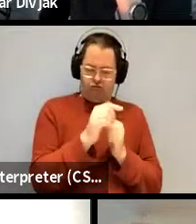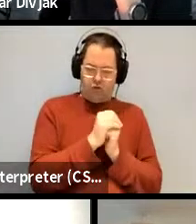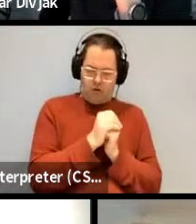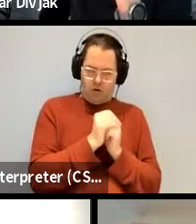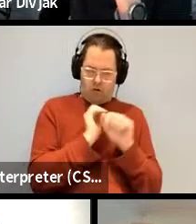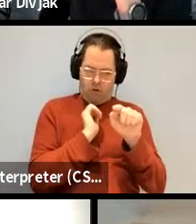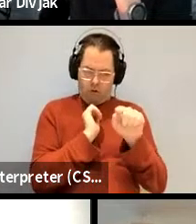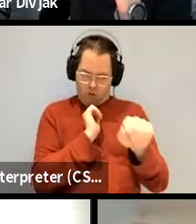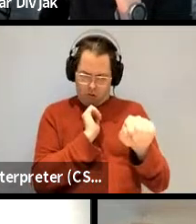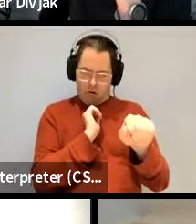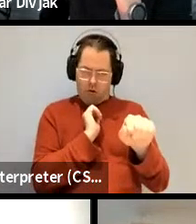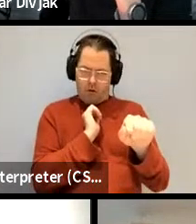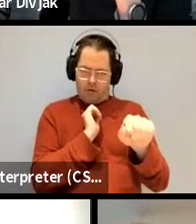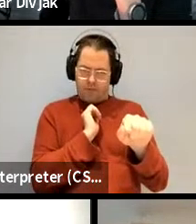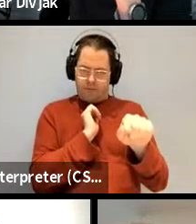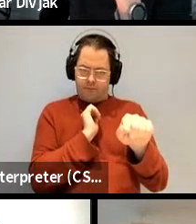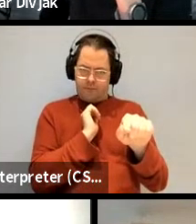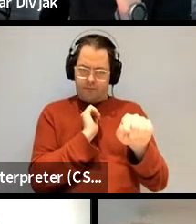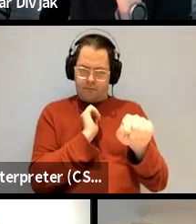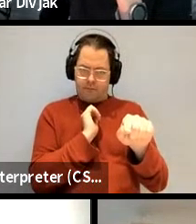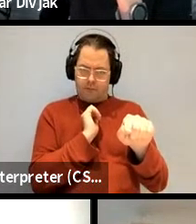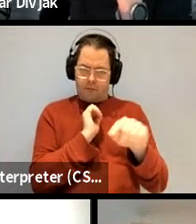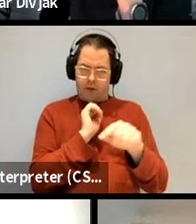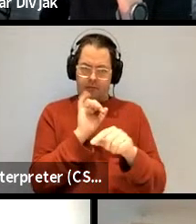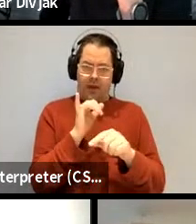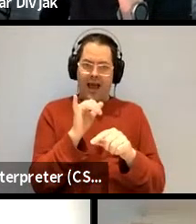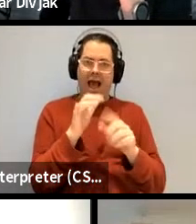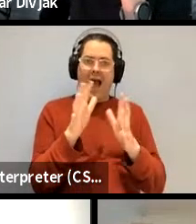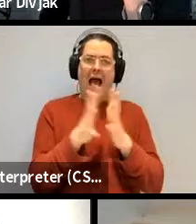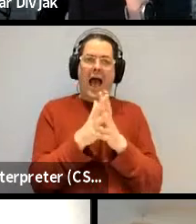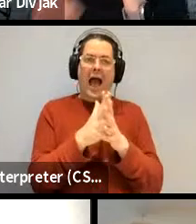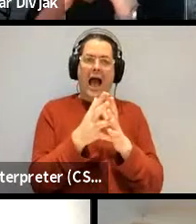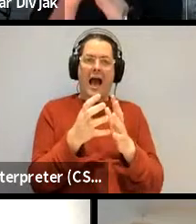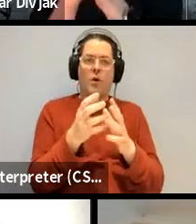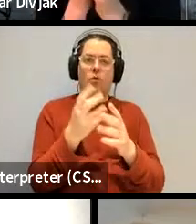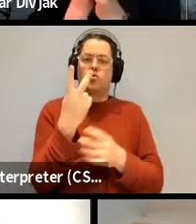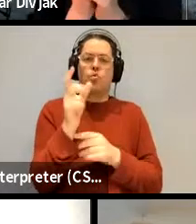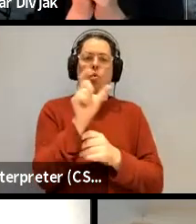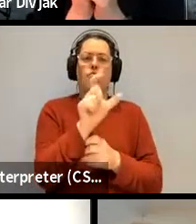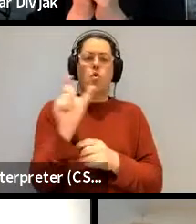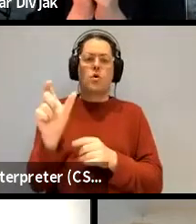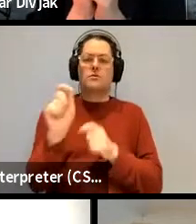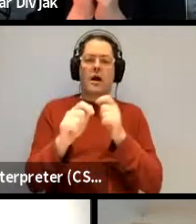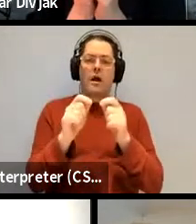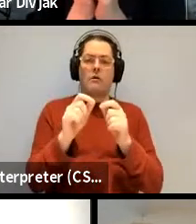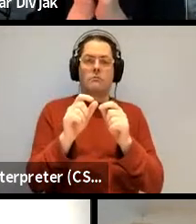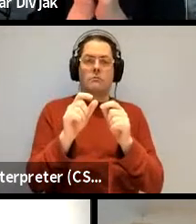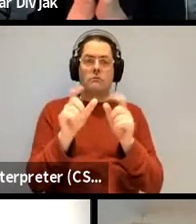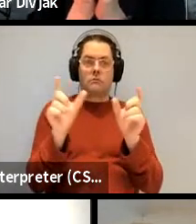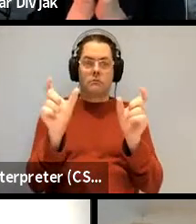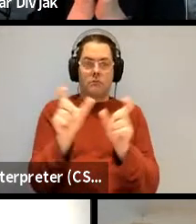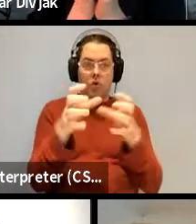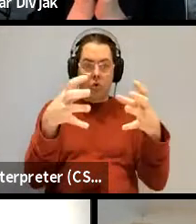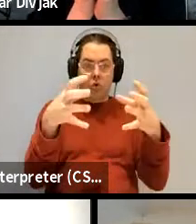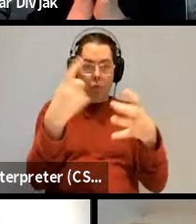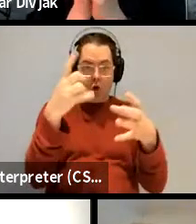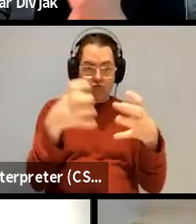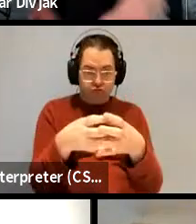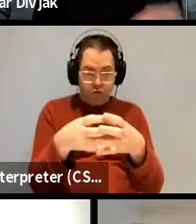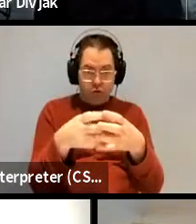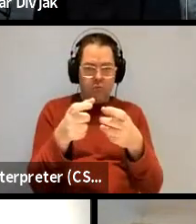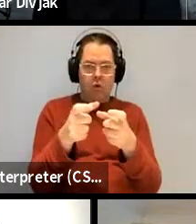see how similar are two words or how they group then you can see some kind of emergence of of of of those